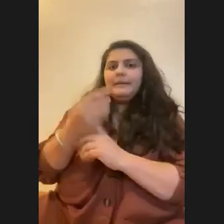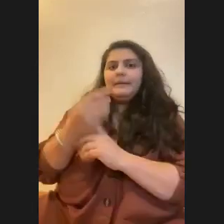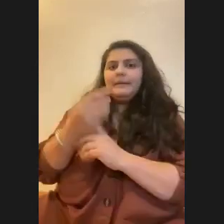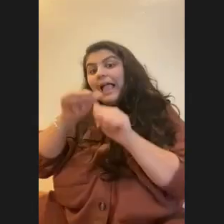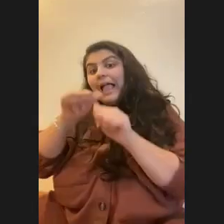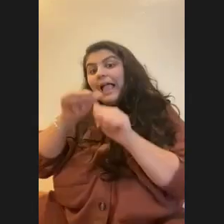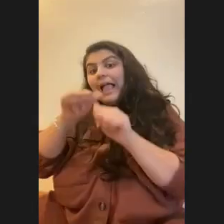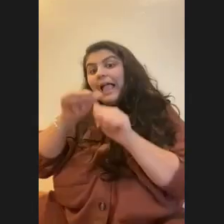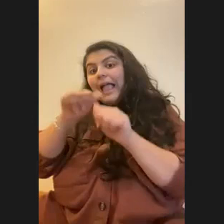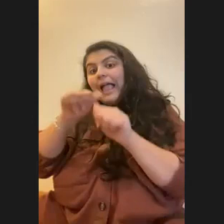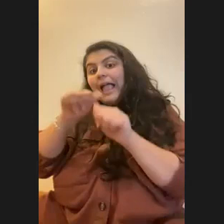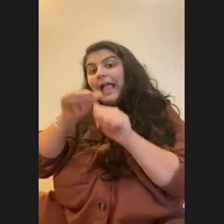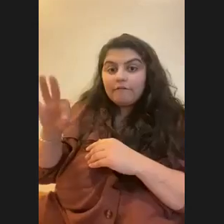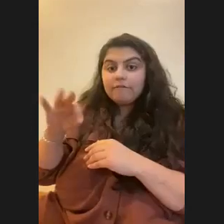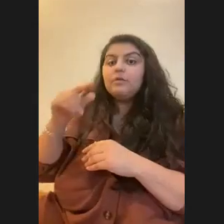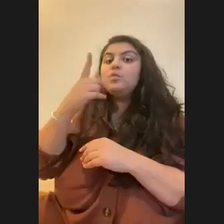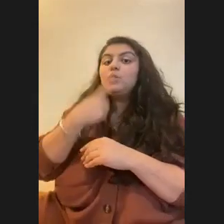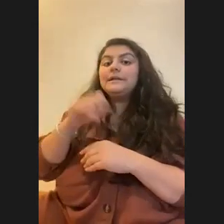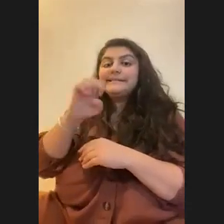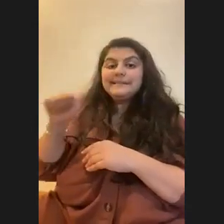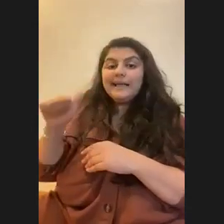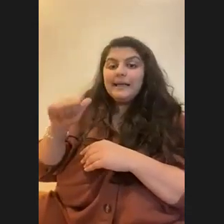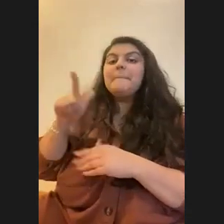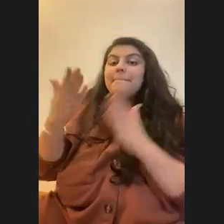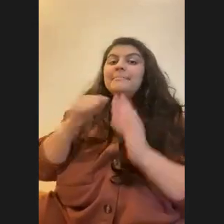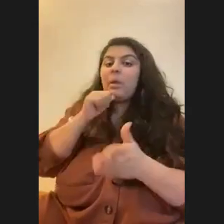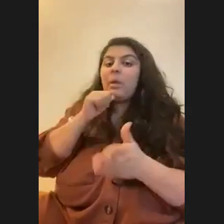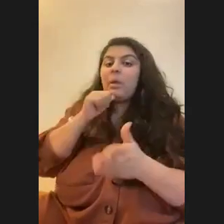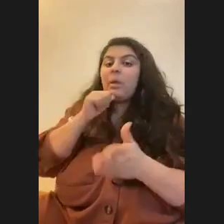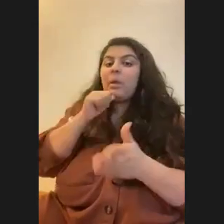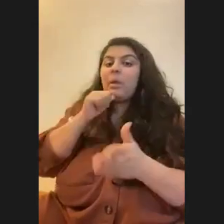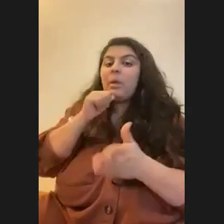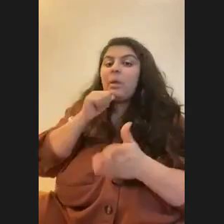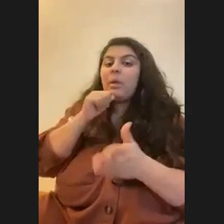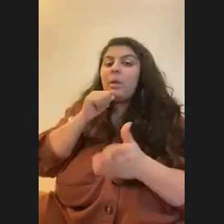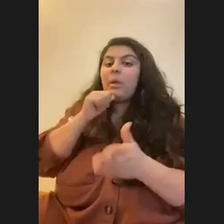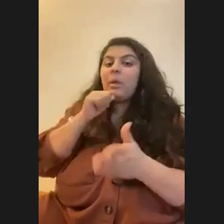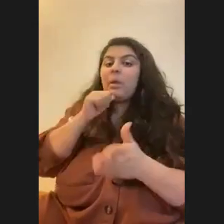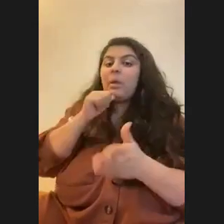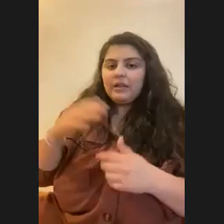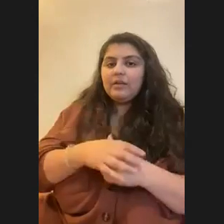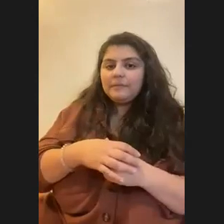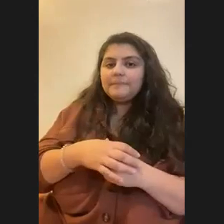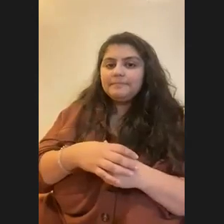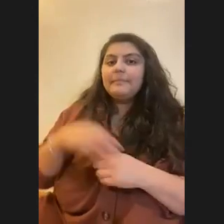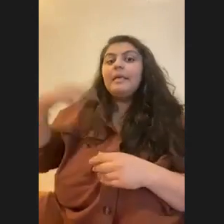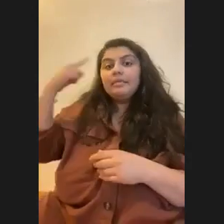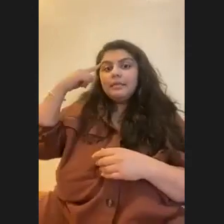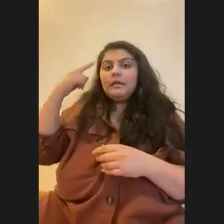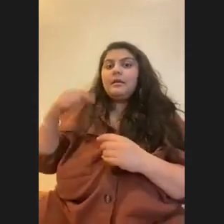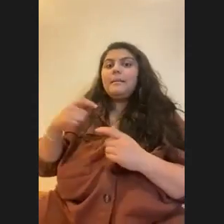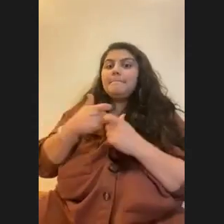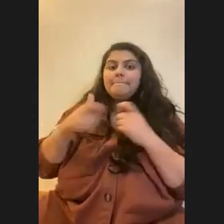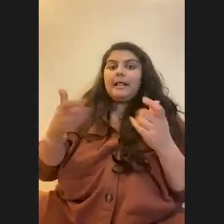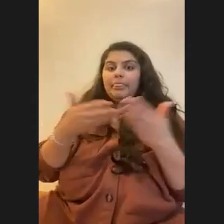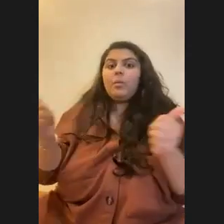the Red Sea, they might not do, they might not even do well there, right? So there's some trade-offs there. I think the big thing with transplanting with any